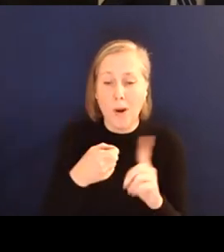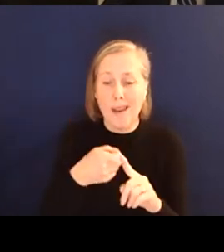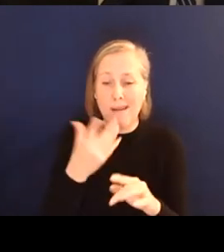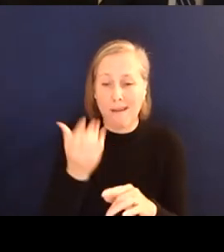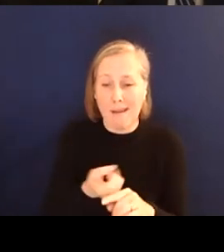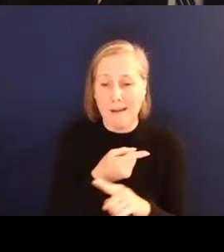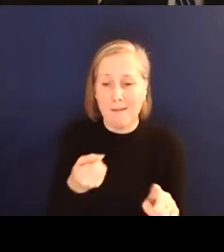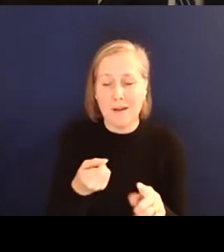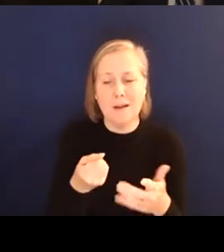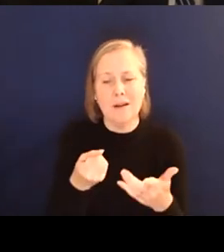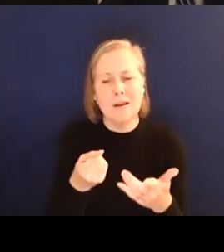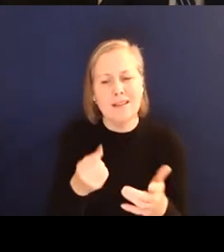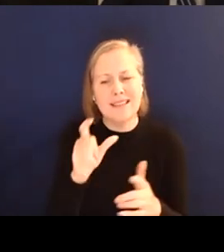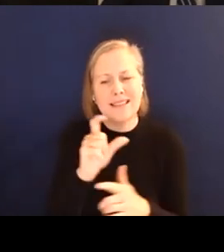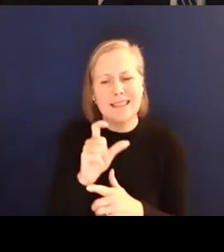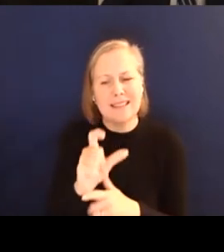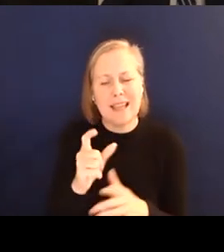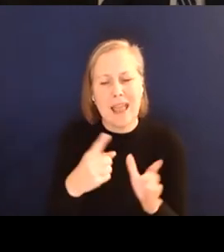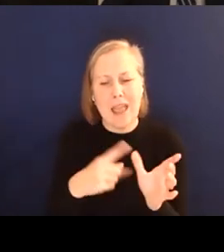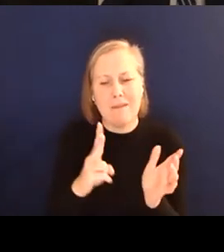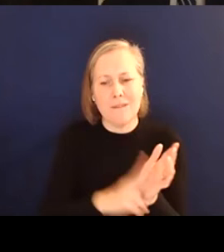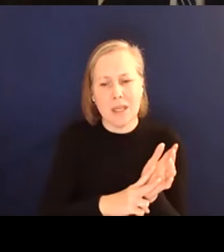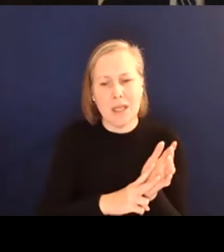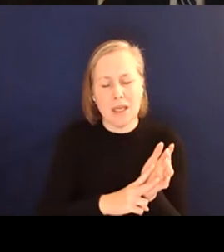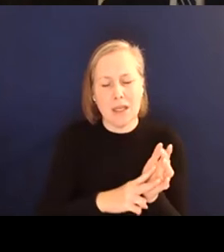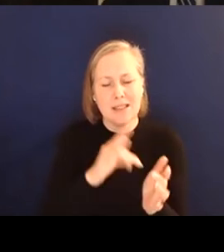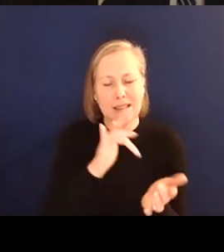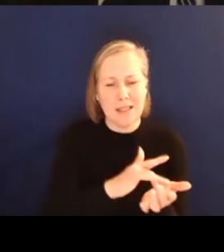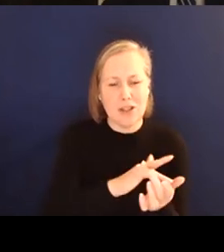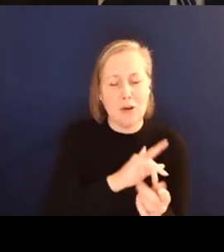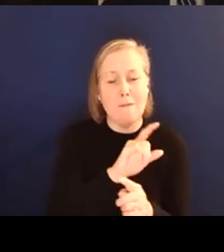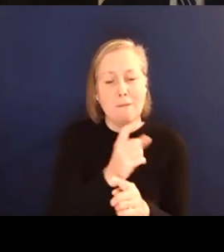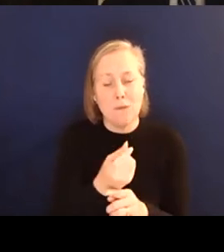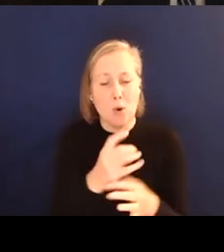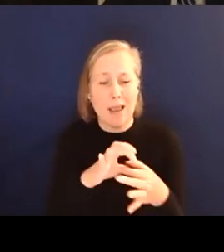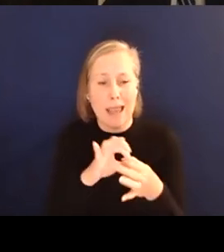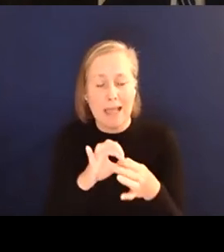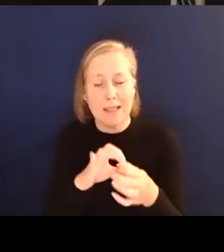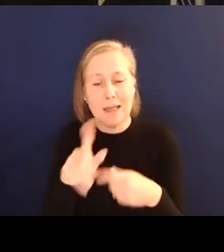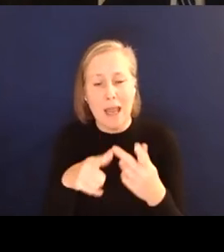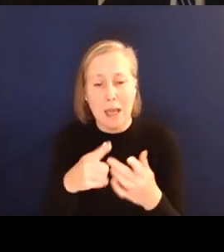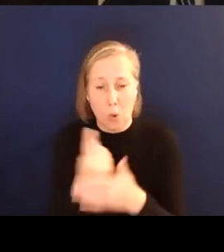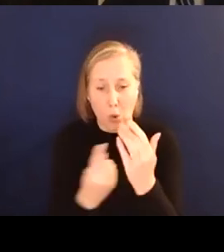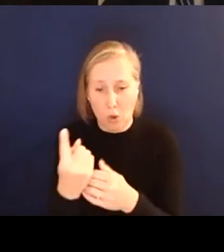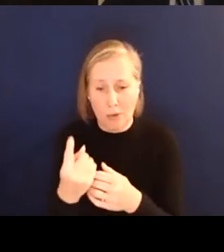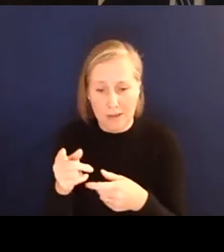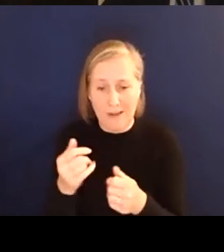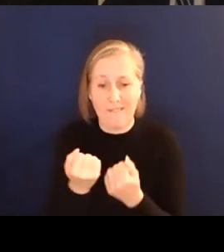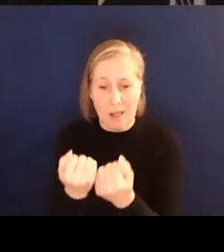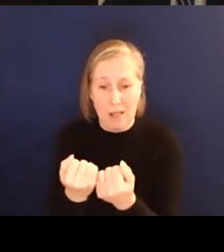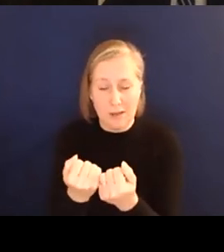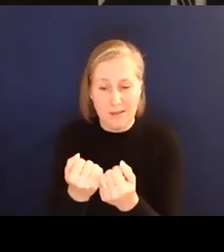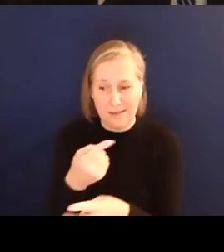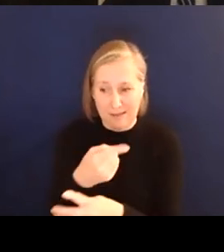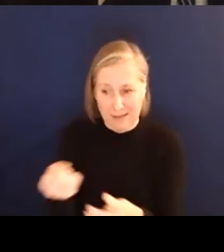CCAV. A center for connected and autonomous vehicles. And they have many different